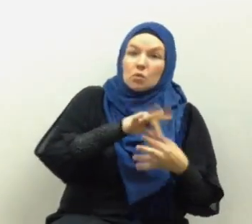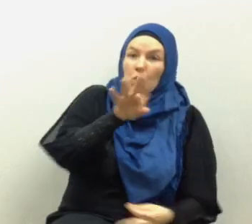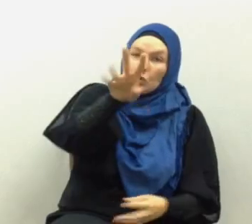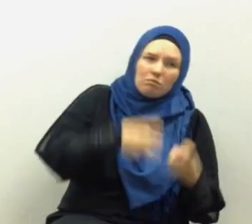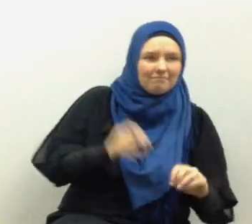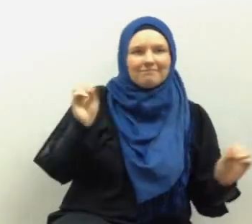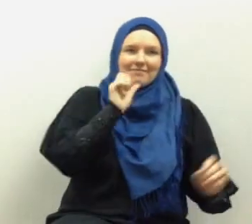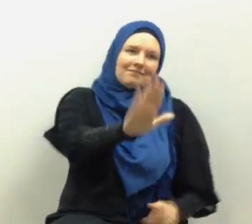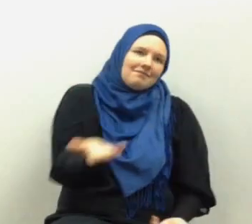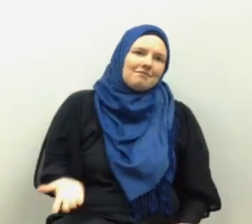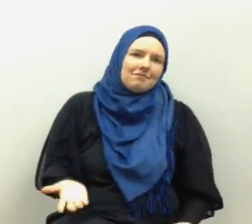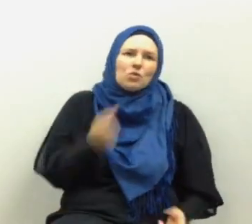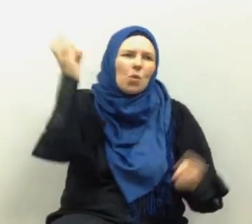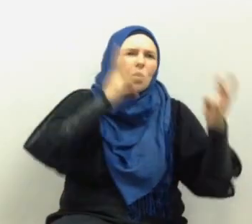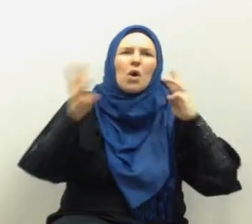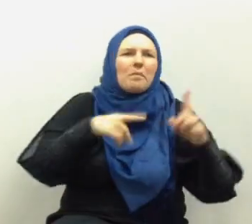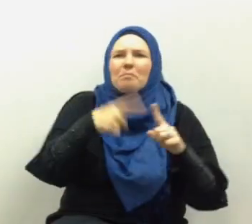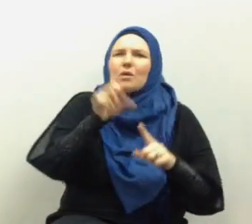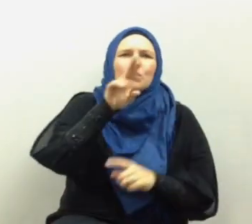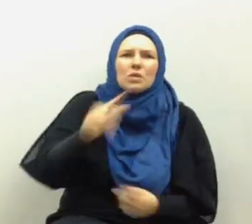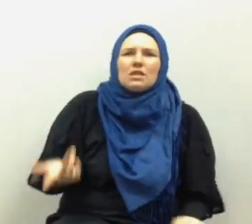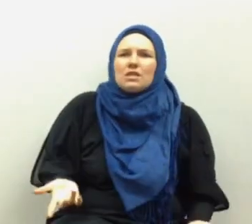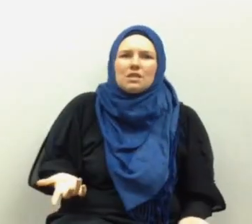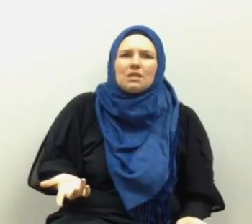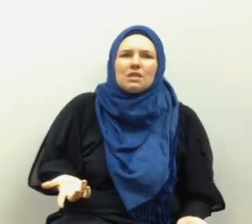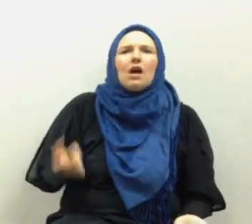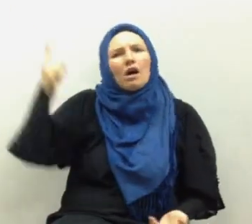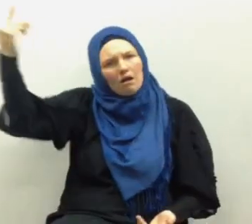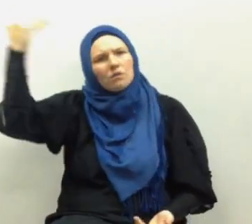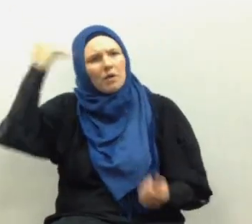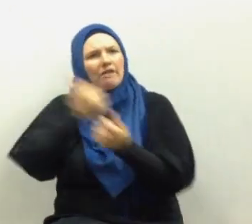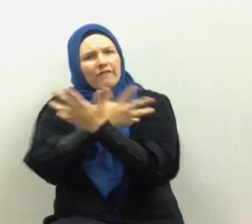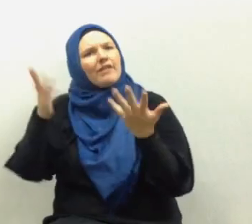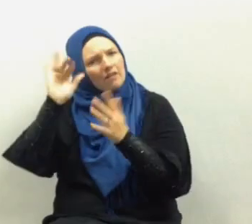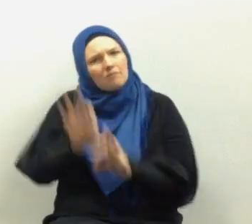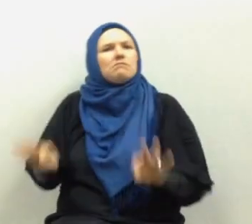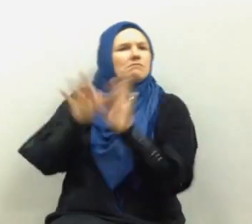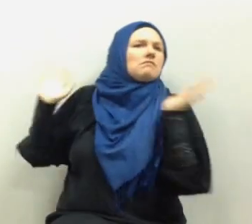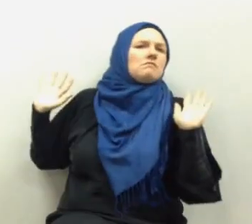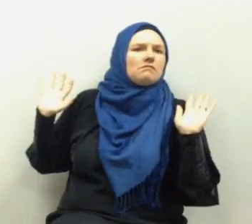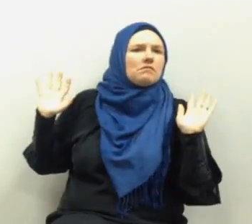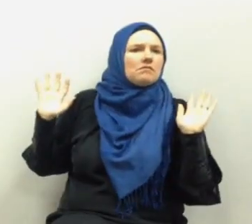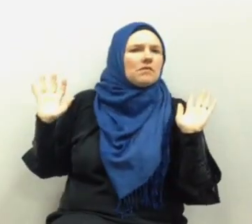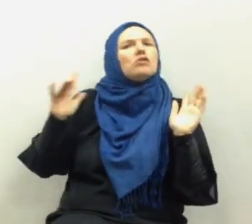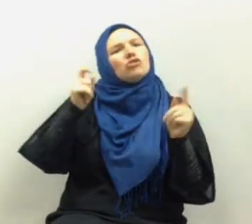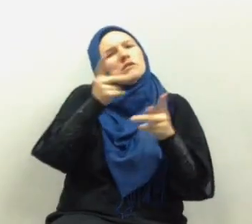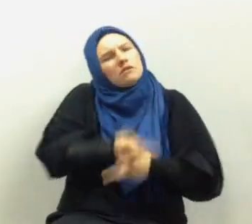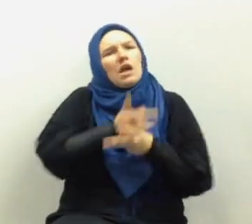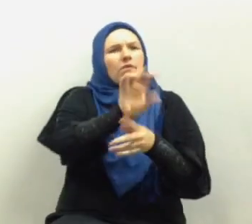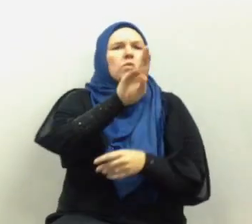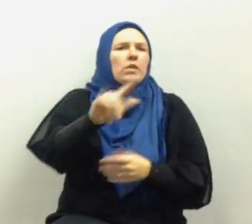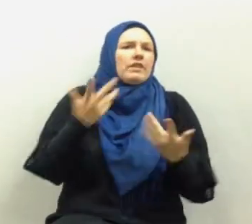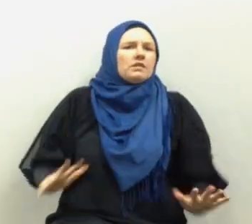nurture it we have to develop our faith and strengthen our conscience so that we live